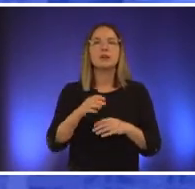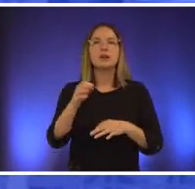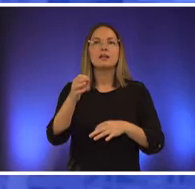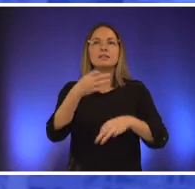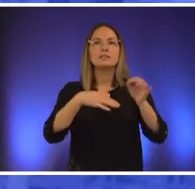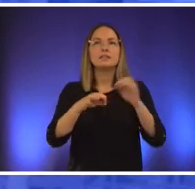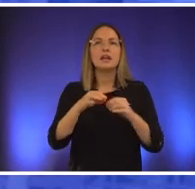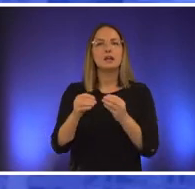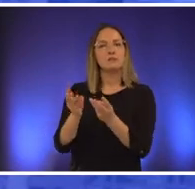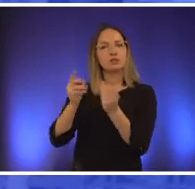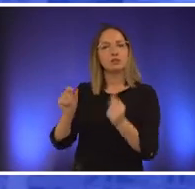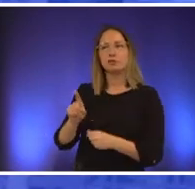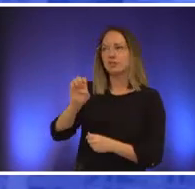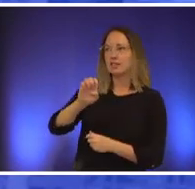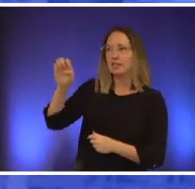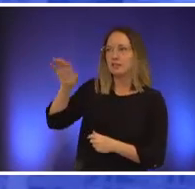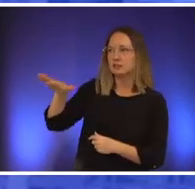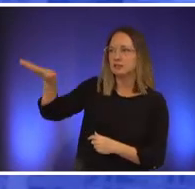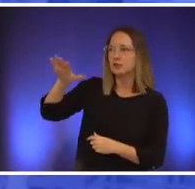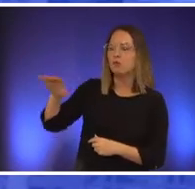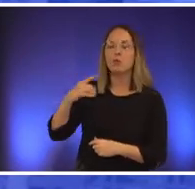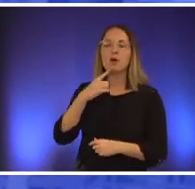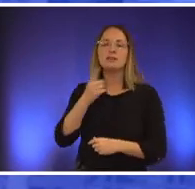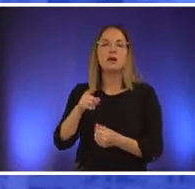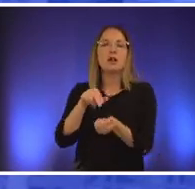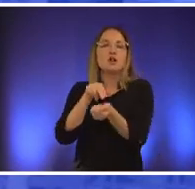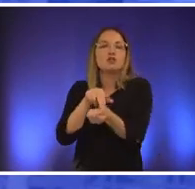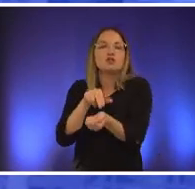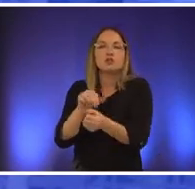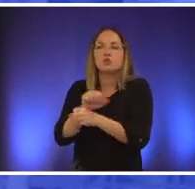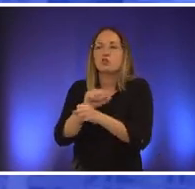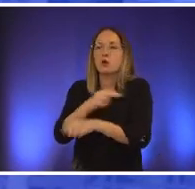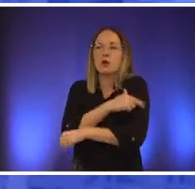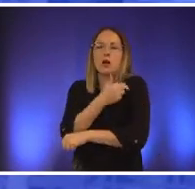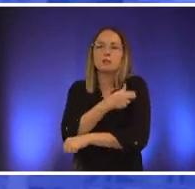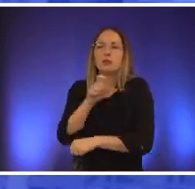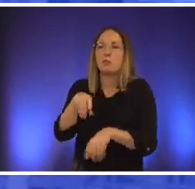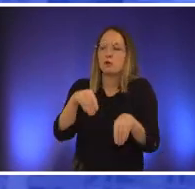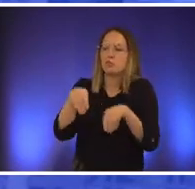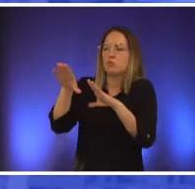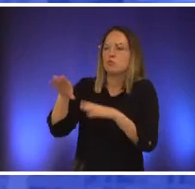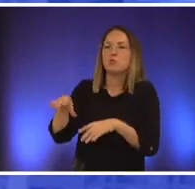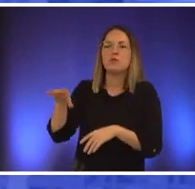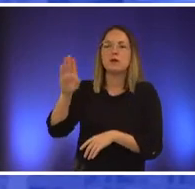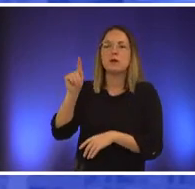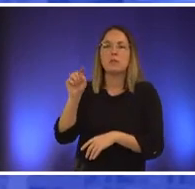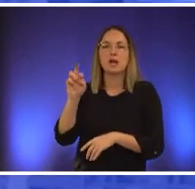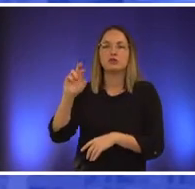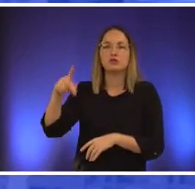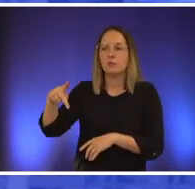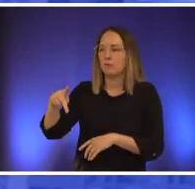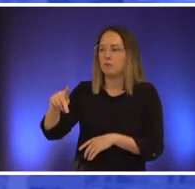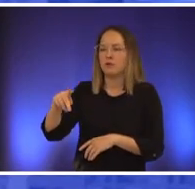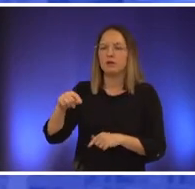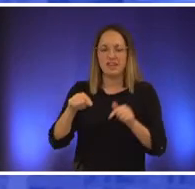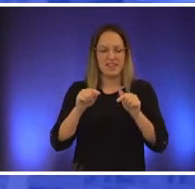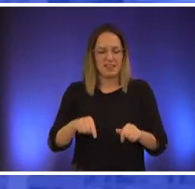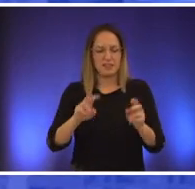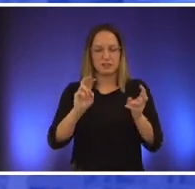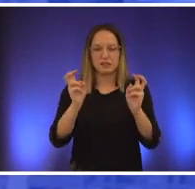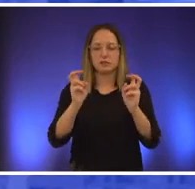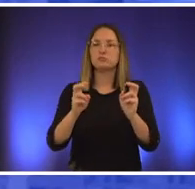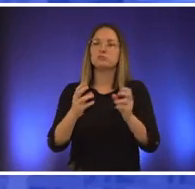or saying to our nurses you have to move to bastrop this is part of my equity journey having